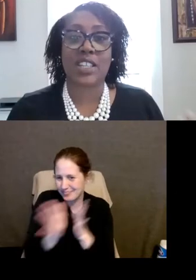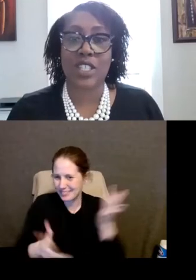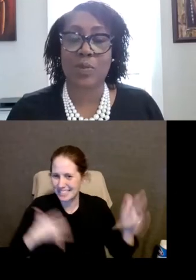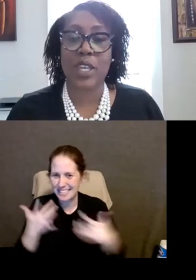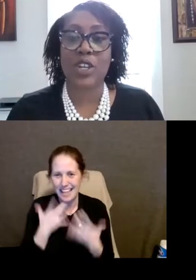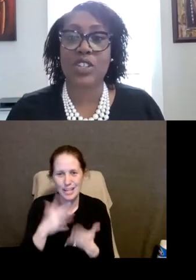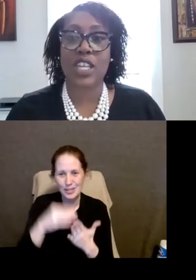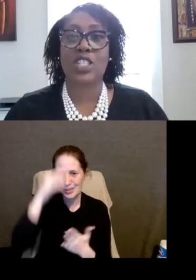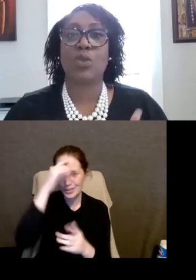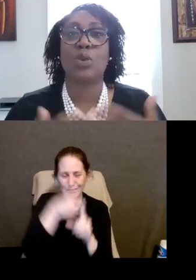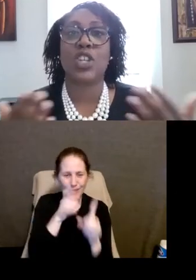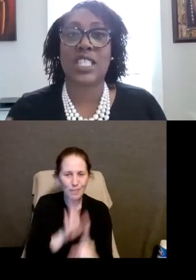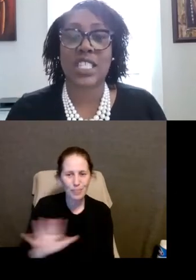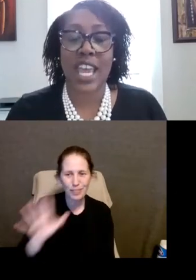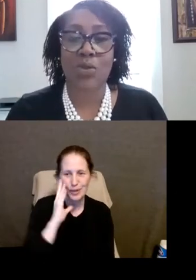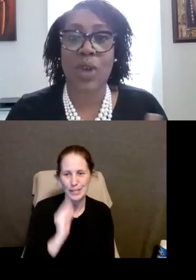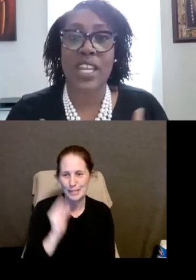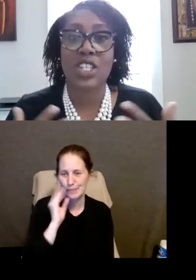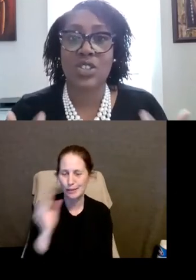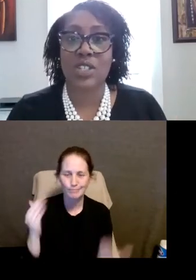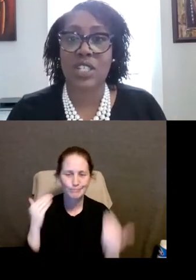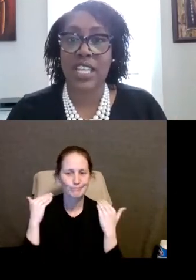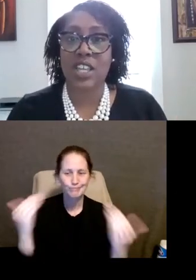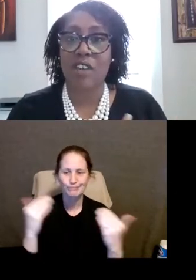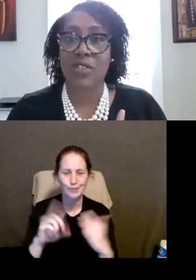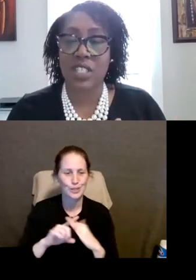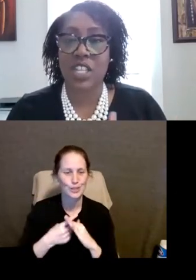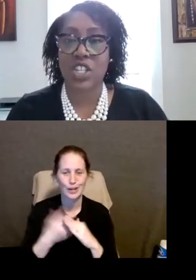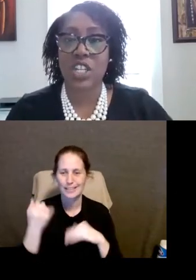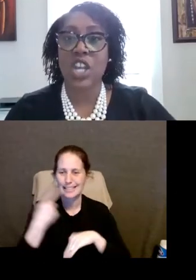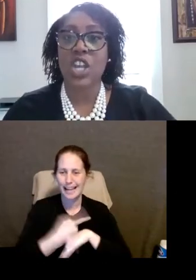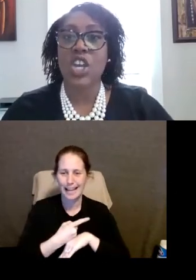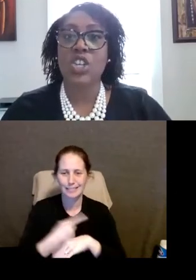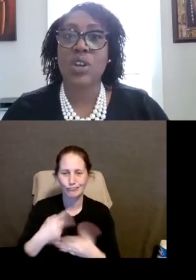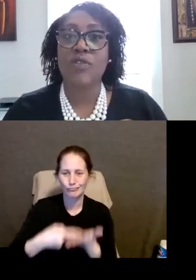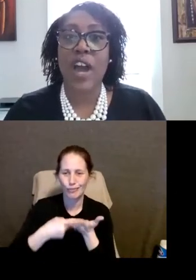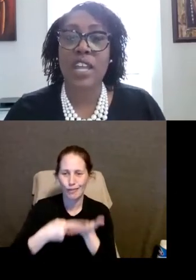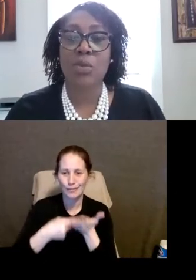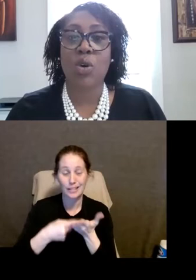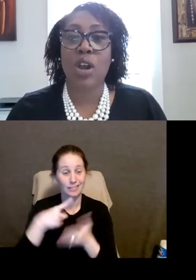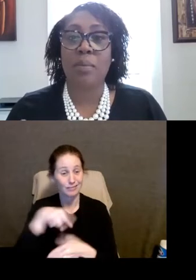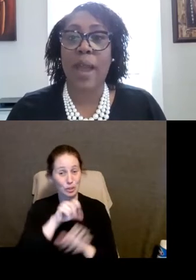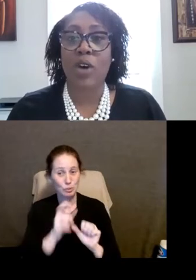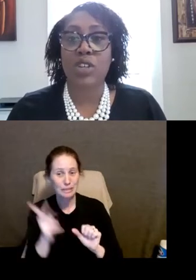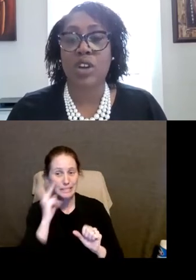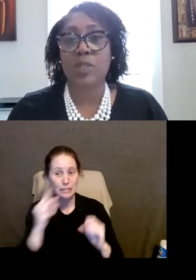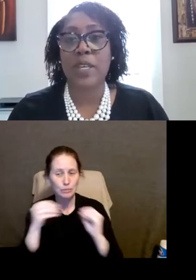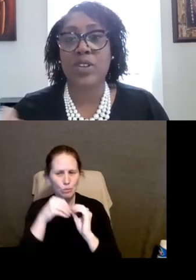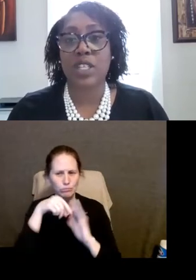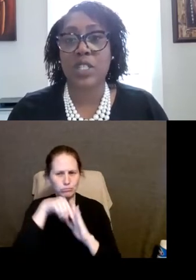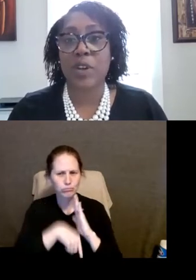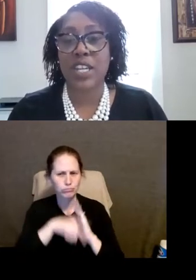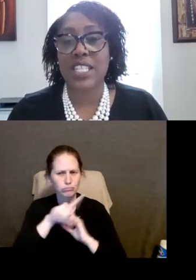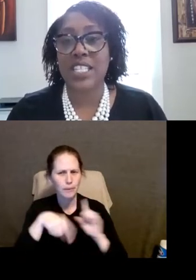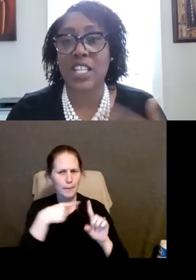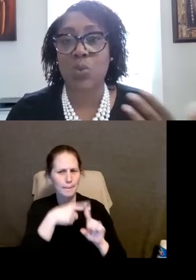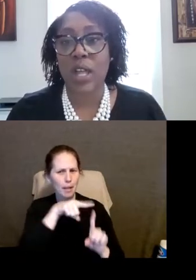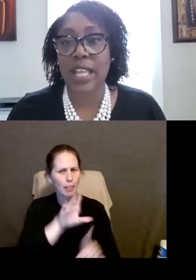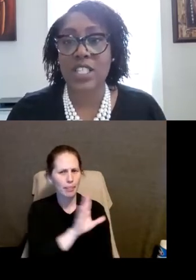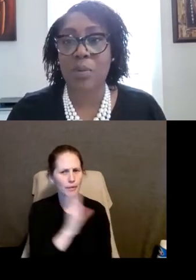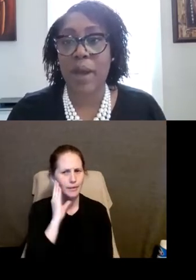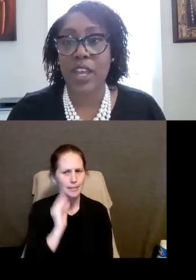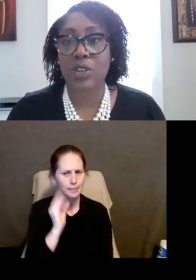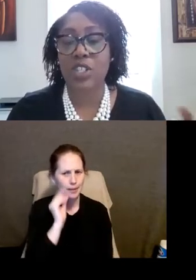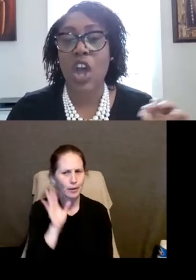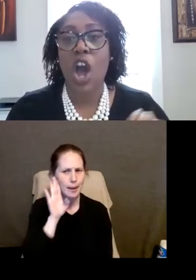experiences of the speakers. And so we'll just get right into today's conversation. You can find more about our speakers' experiences as